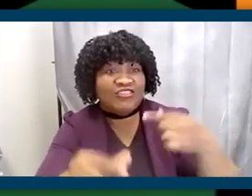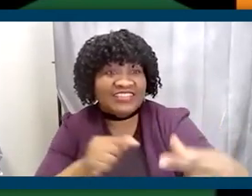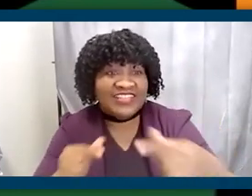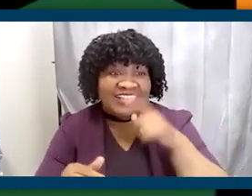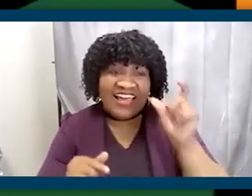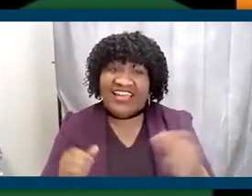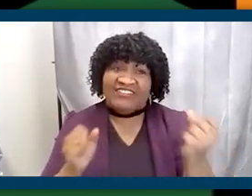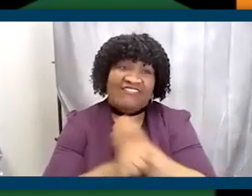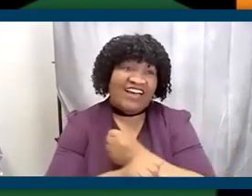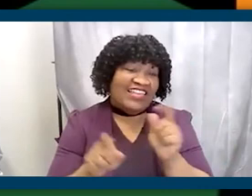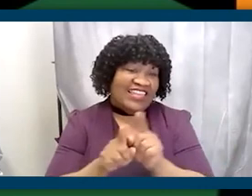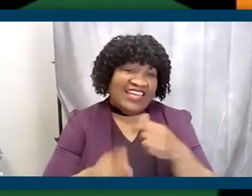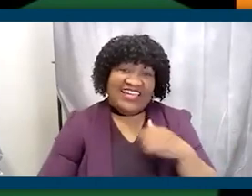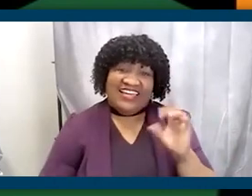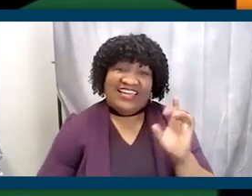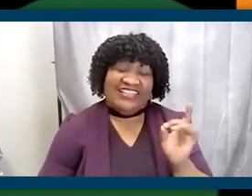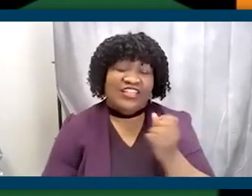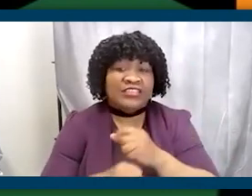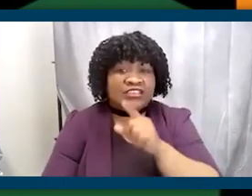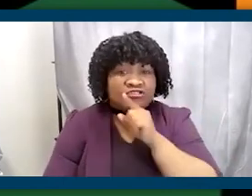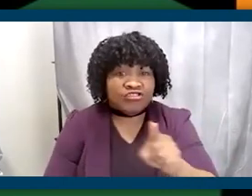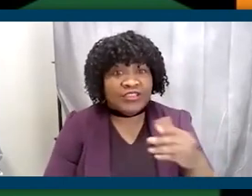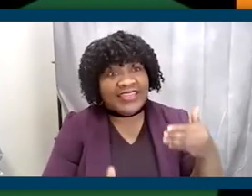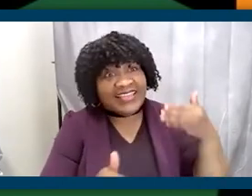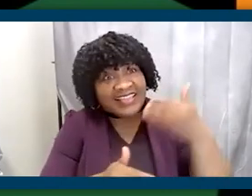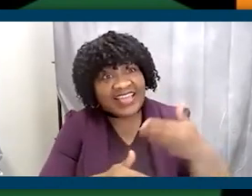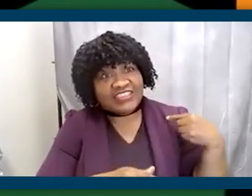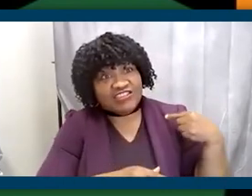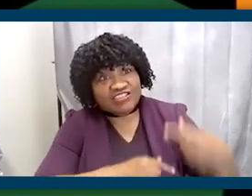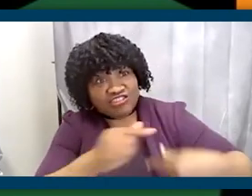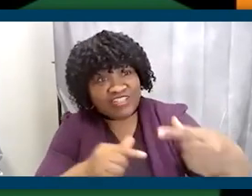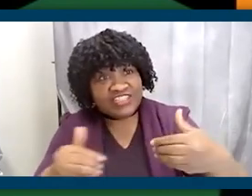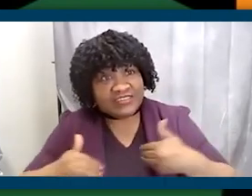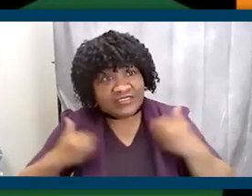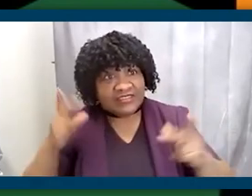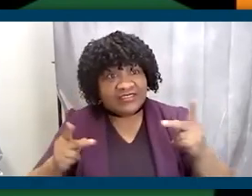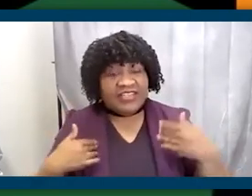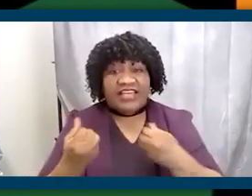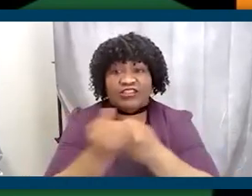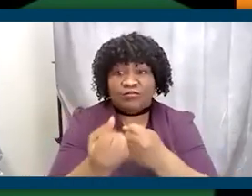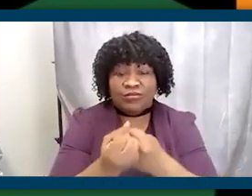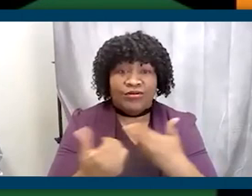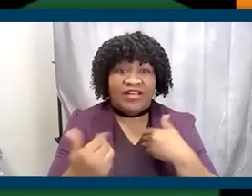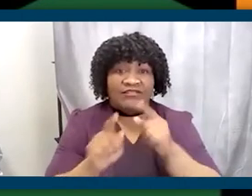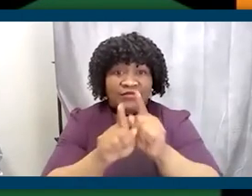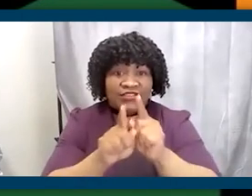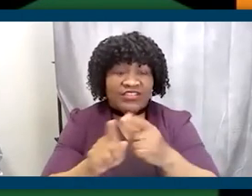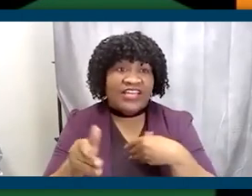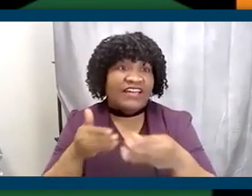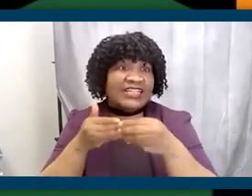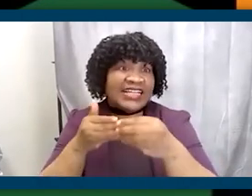fight as hard as I did. To ensure that the next generation of Rodneys have the support and the mentorship and the guidance